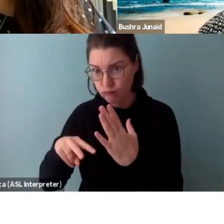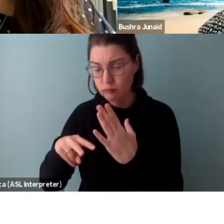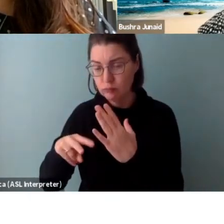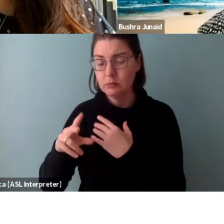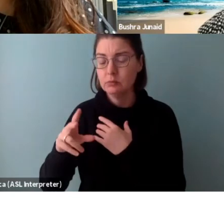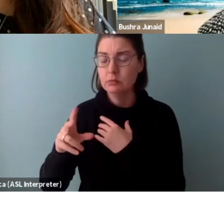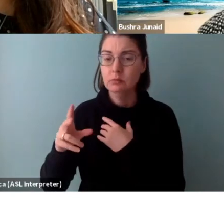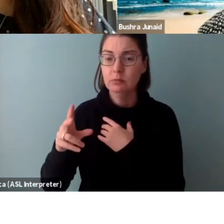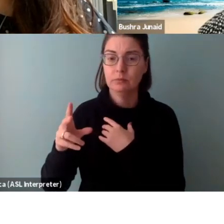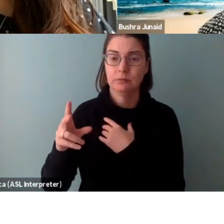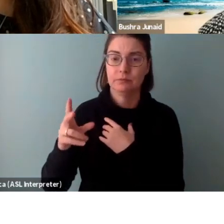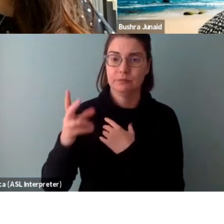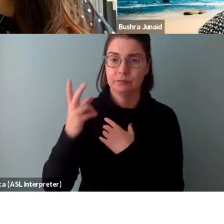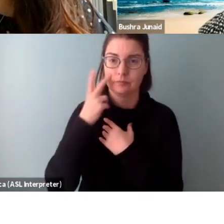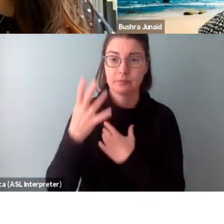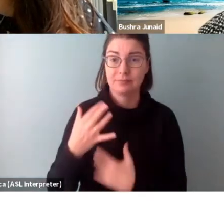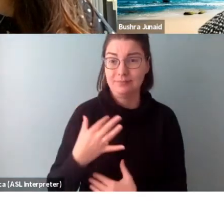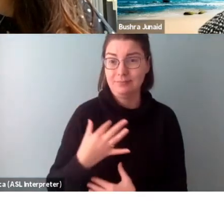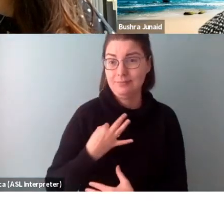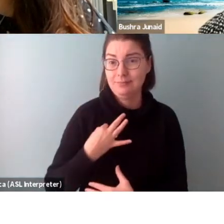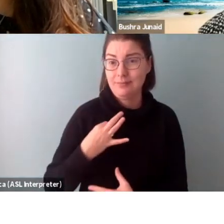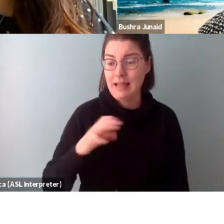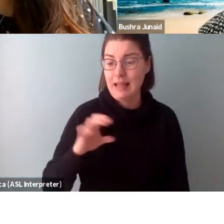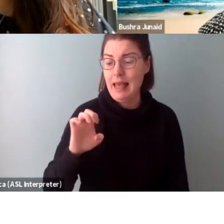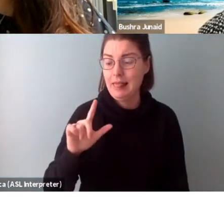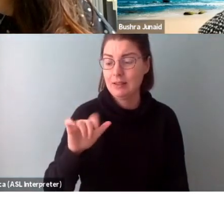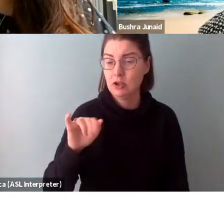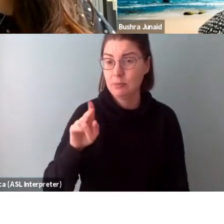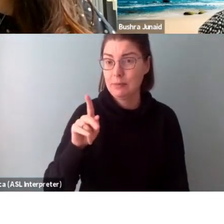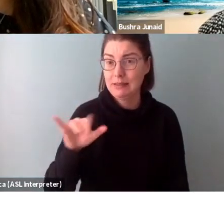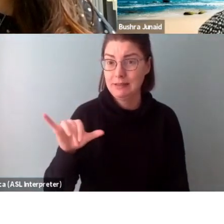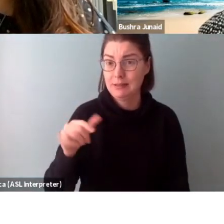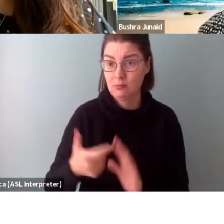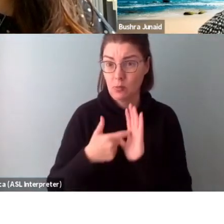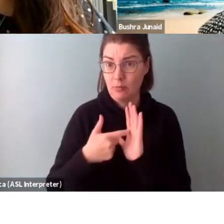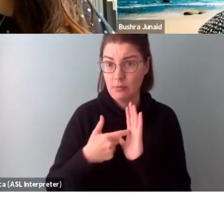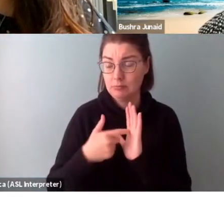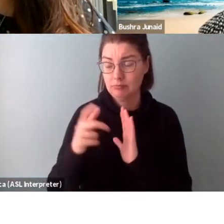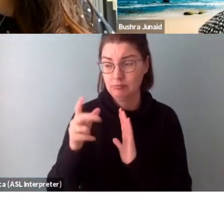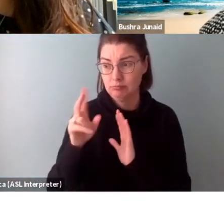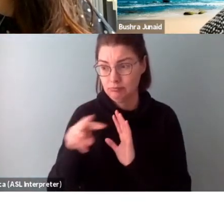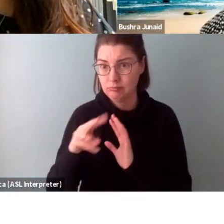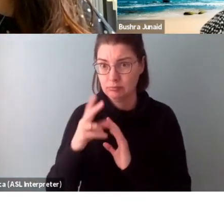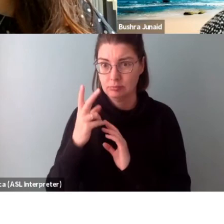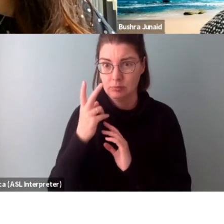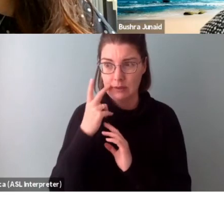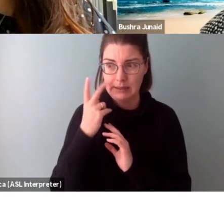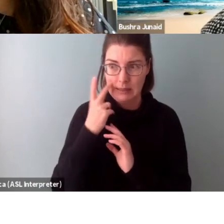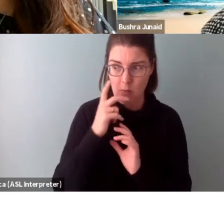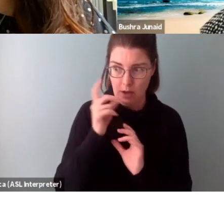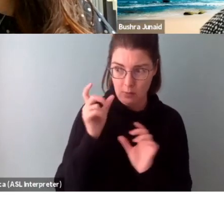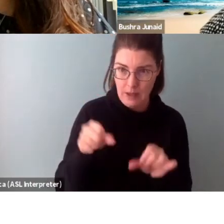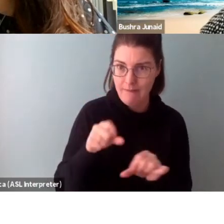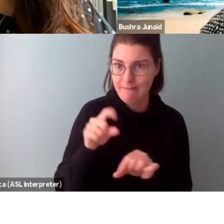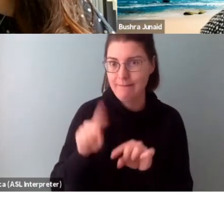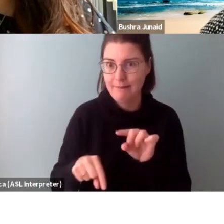the eligibility requirements and also look at what's eligible and not eligible.